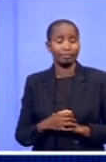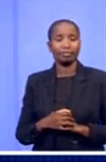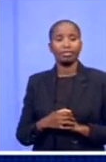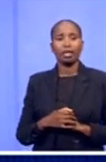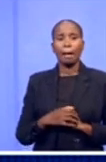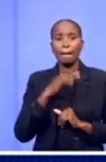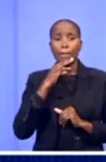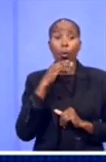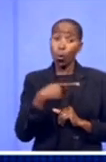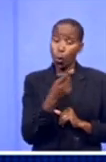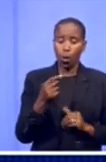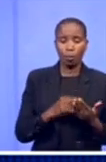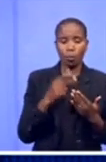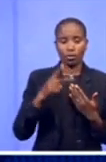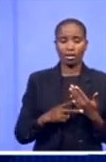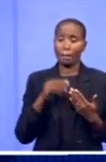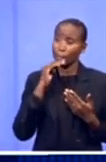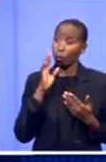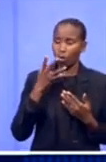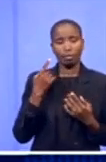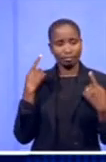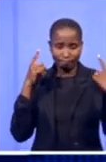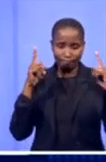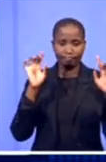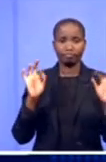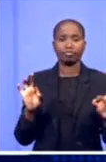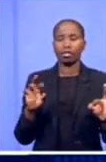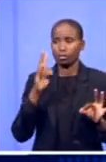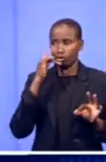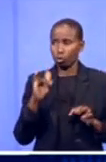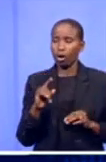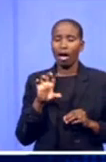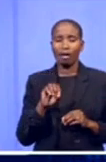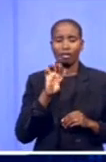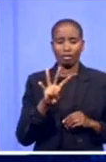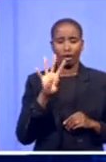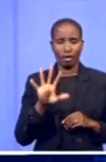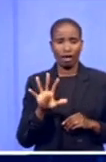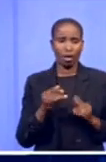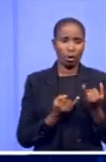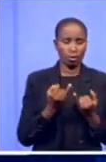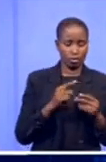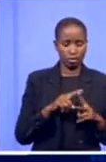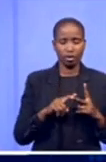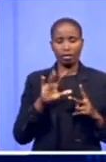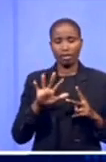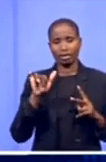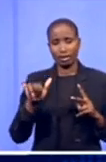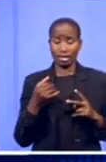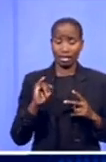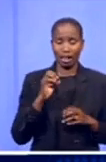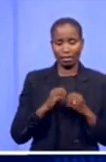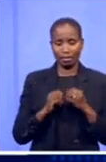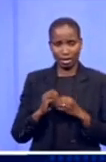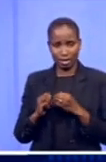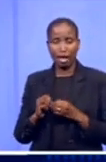we look at the overall pipeline, have 45 that are complete, 57 that are in construction, but we also have 15 that have